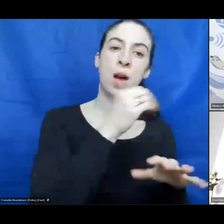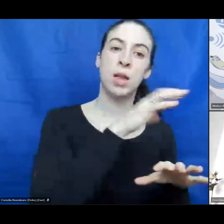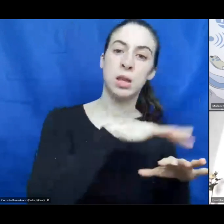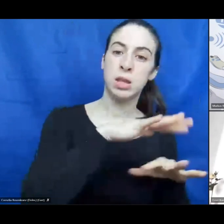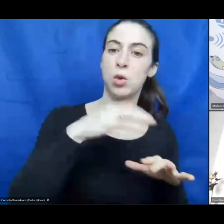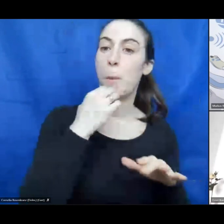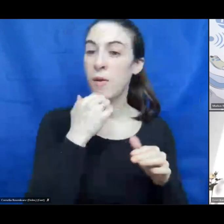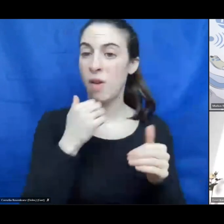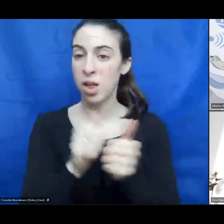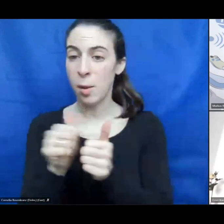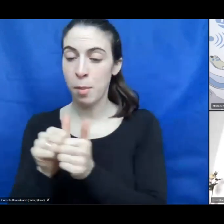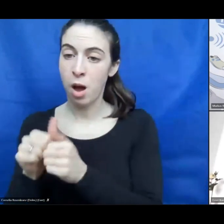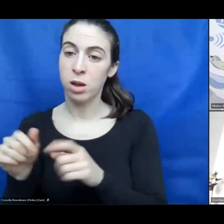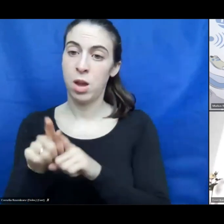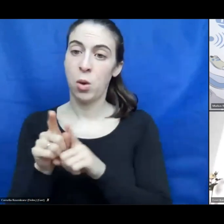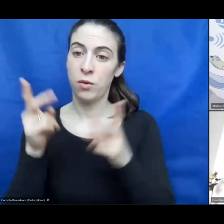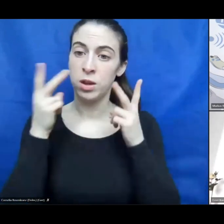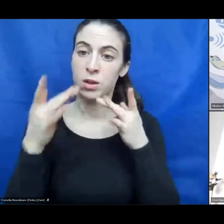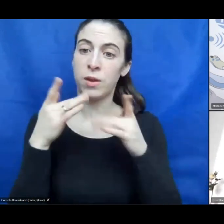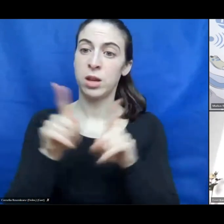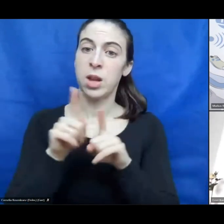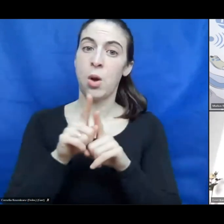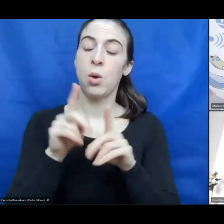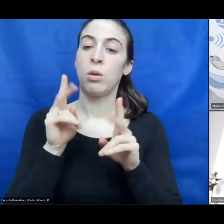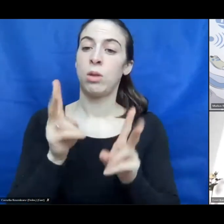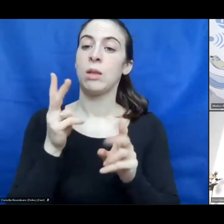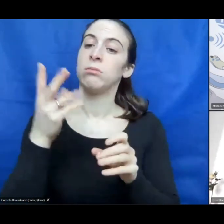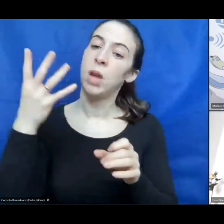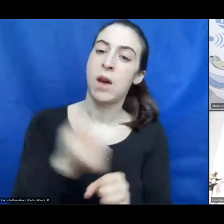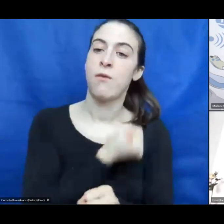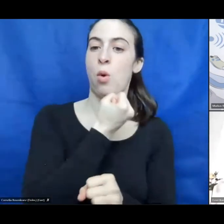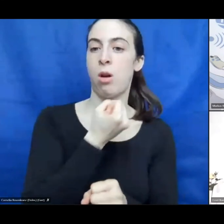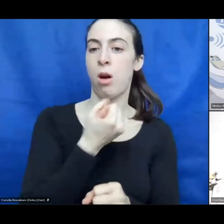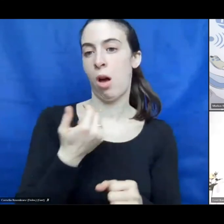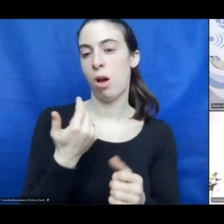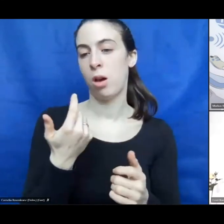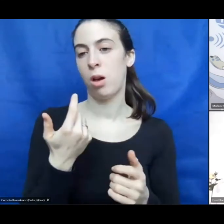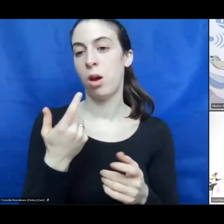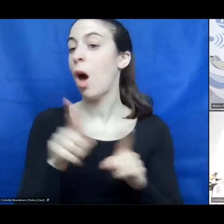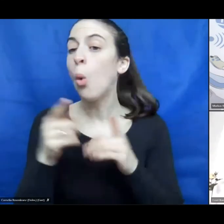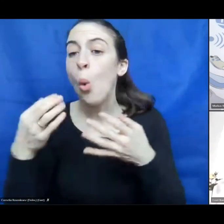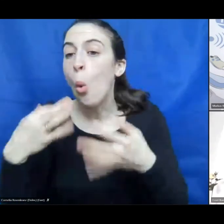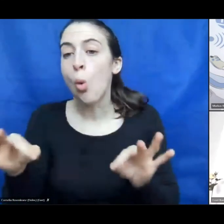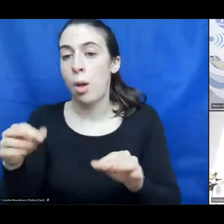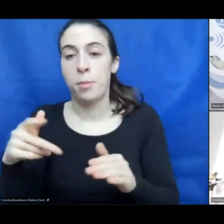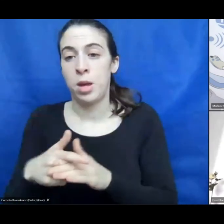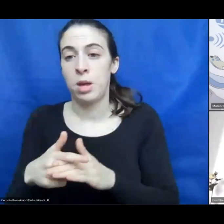too. So maybe there are successful entrepreneurs also without disability who want to